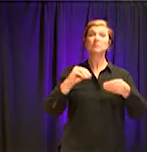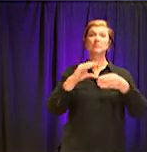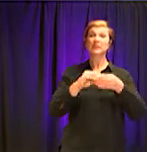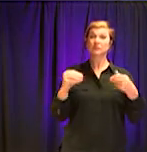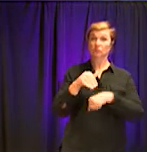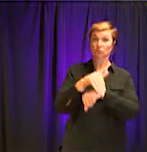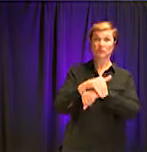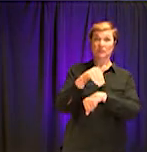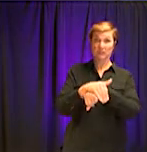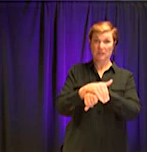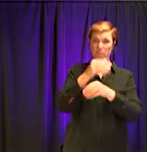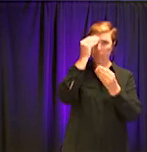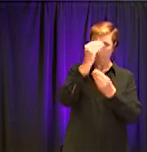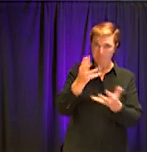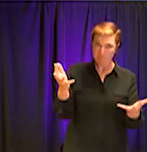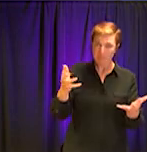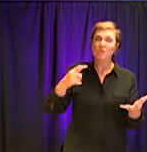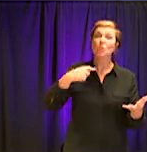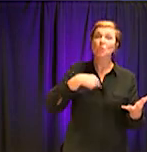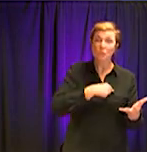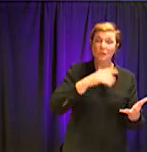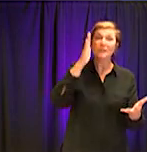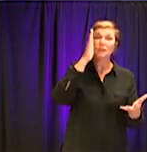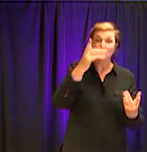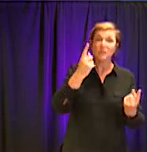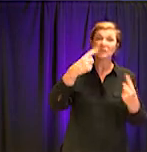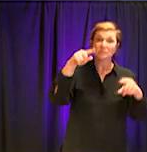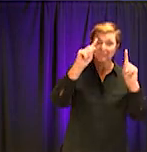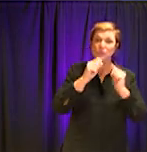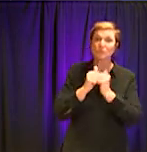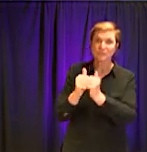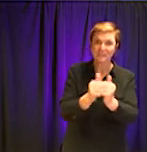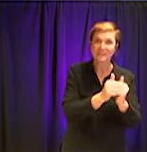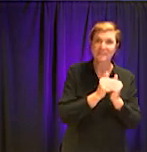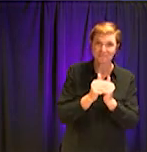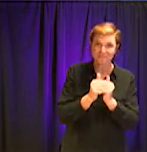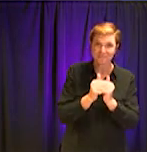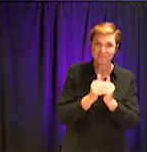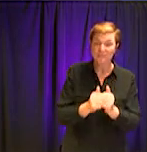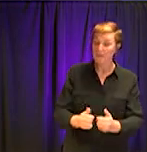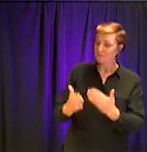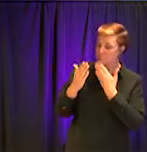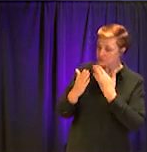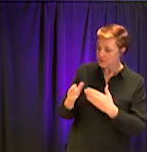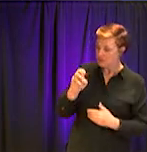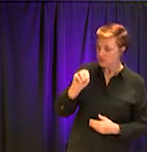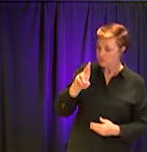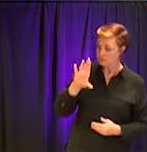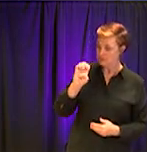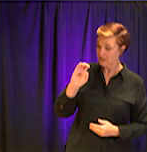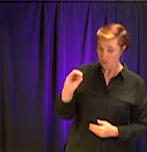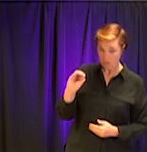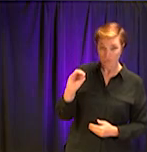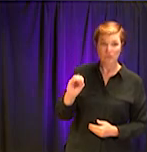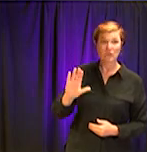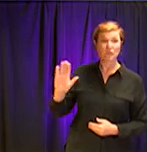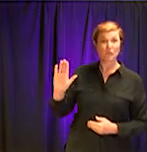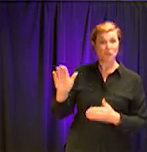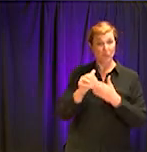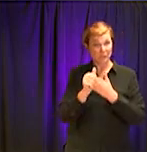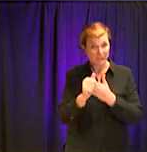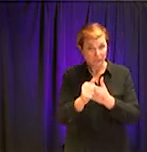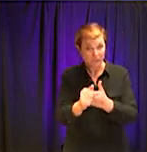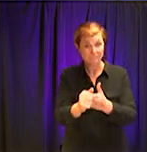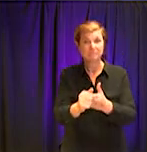We will all get through this together. Thank you, Mr. CEO, for your tremendous leadership and for the honor and privilege of